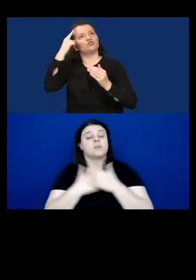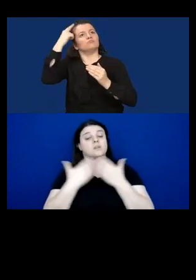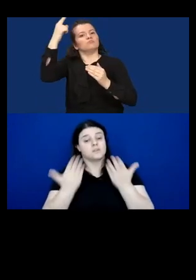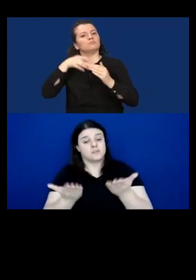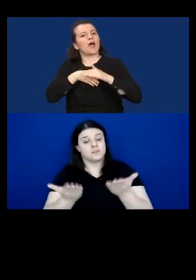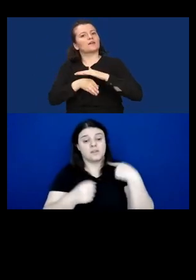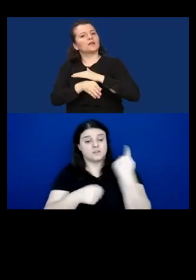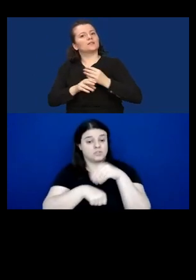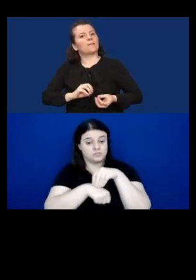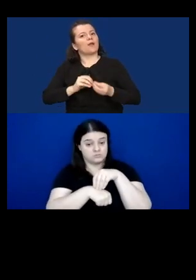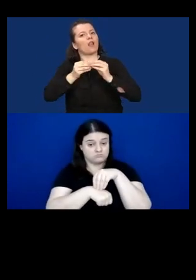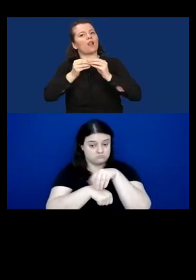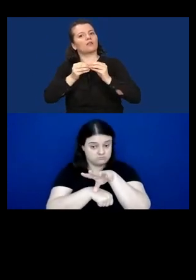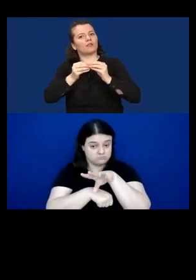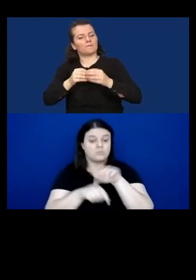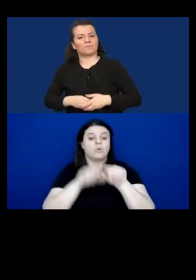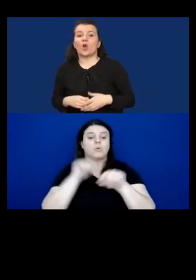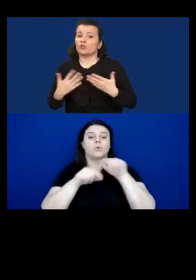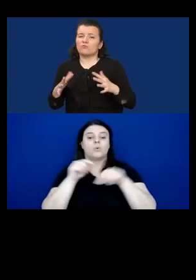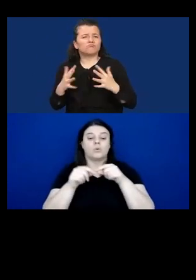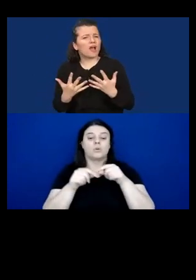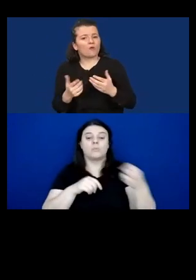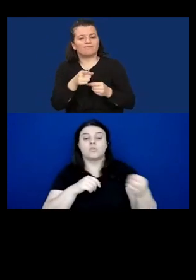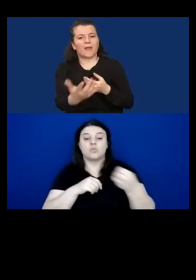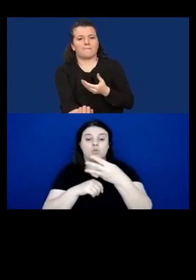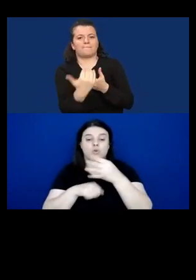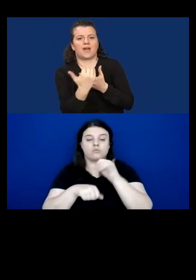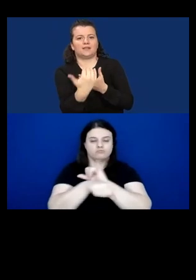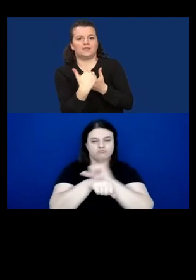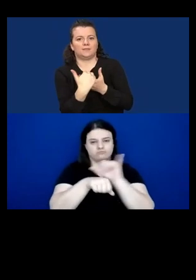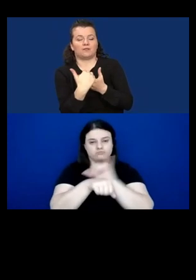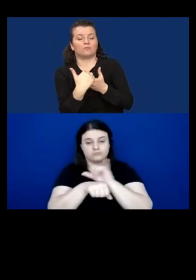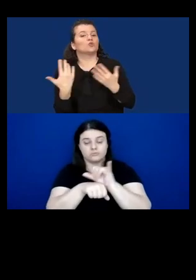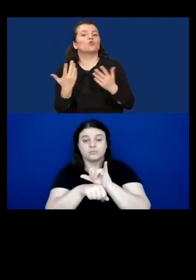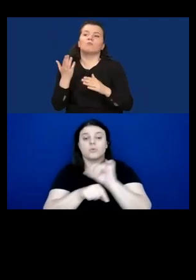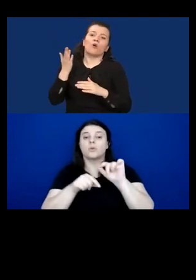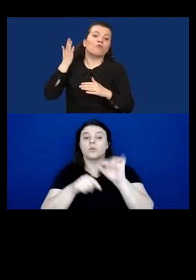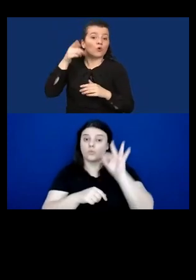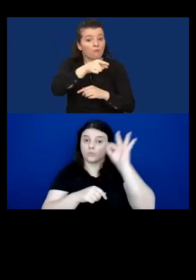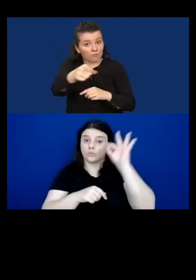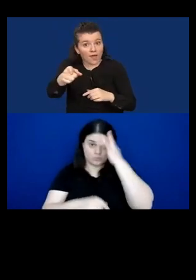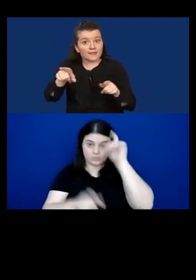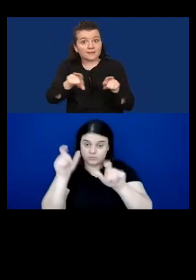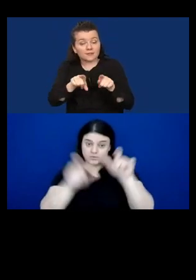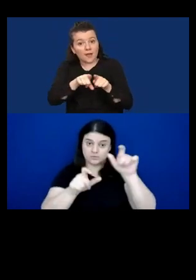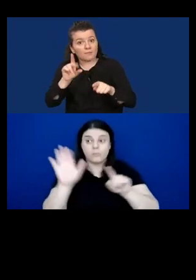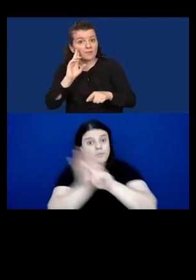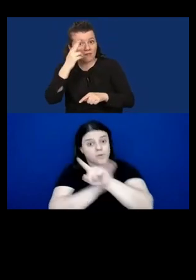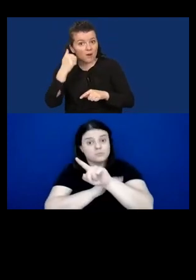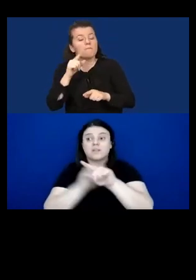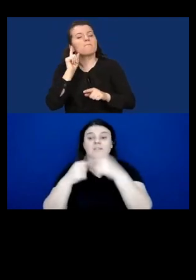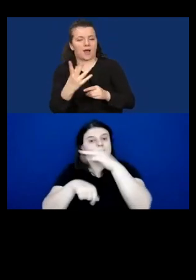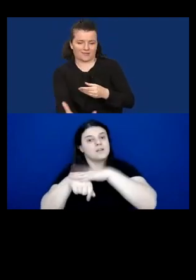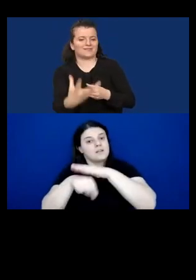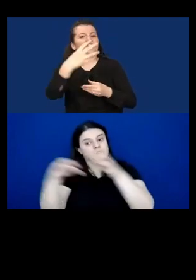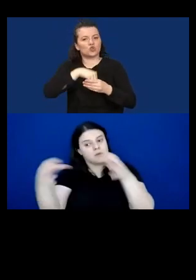We therefore recommend a participatory approach. This means that future users should be consulted